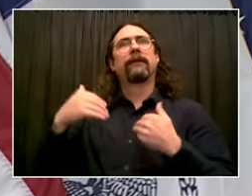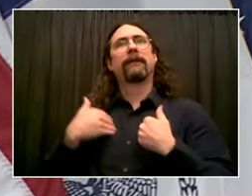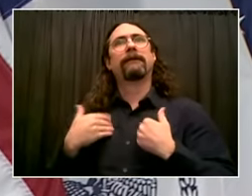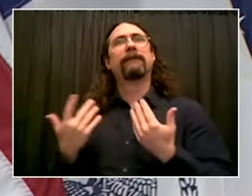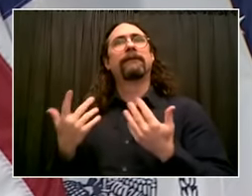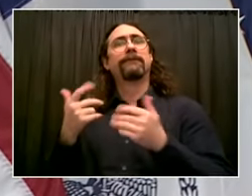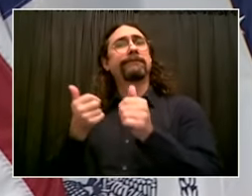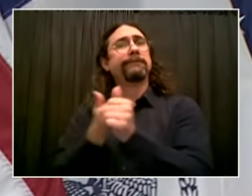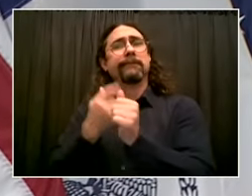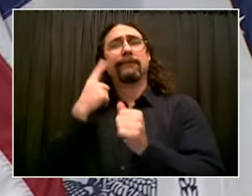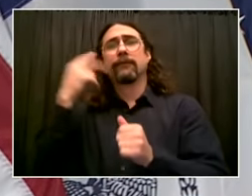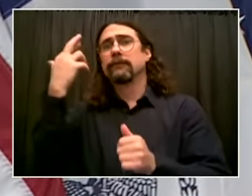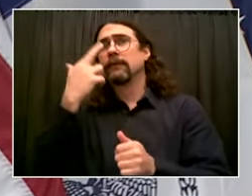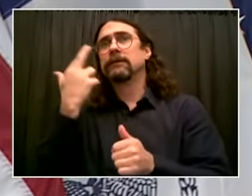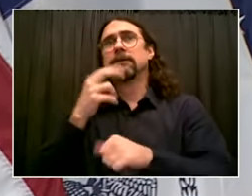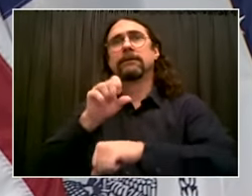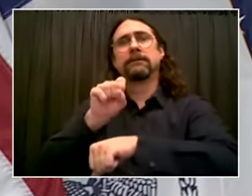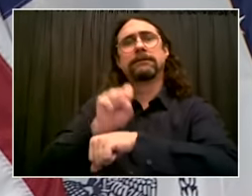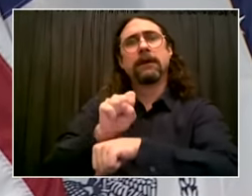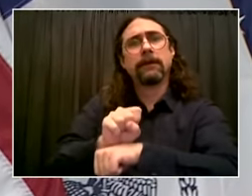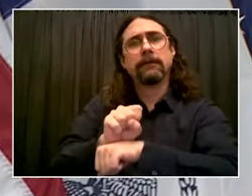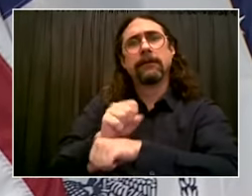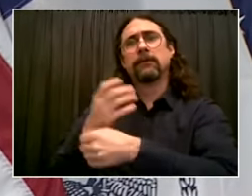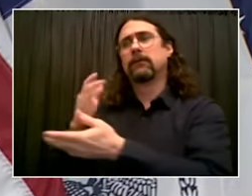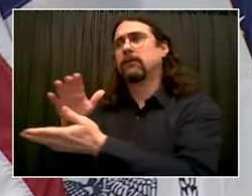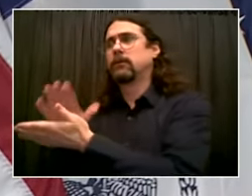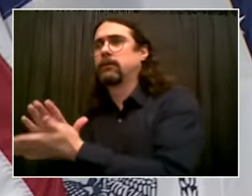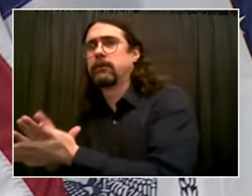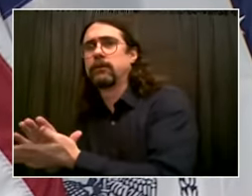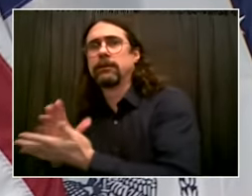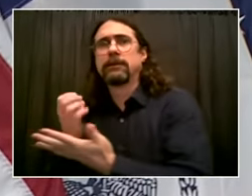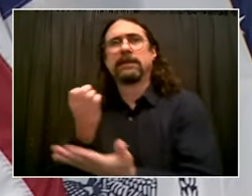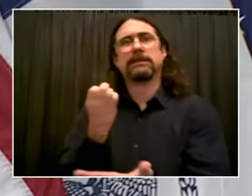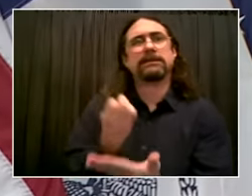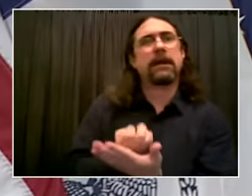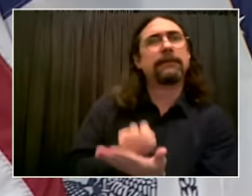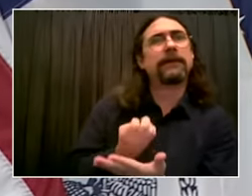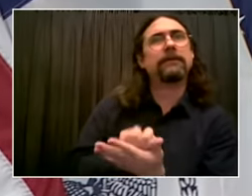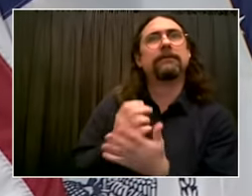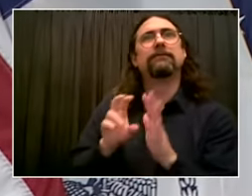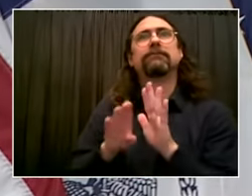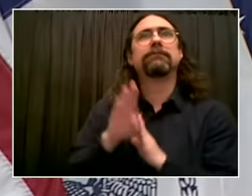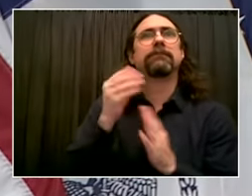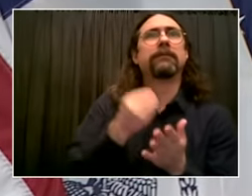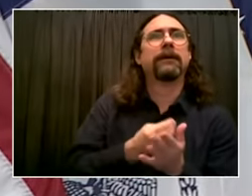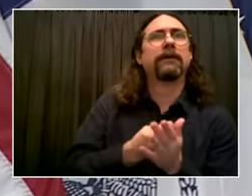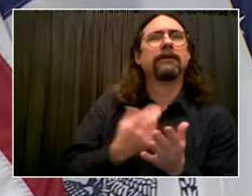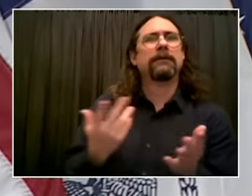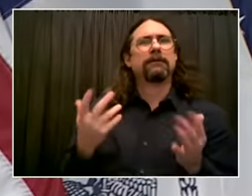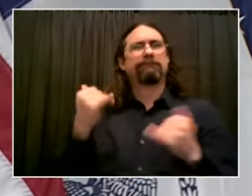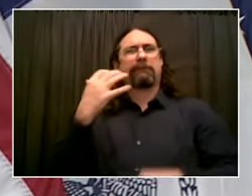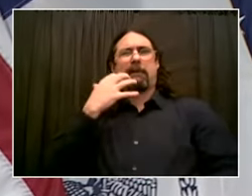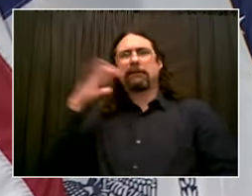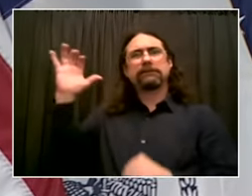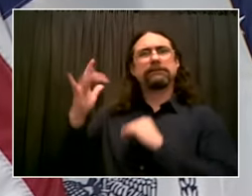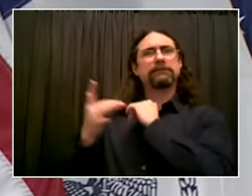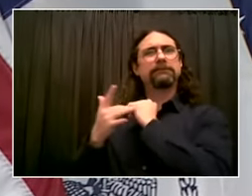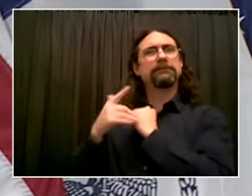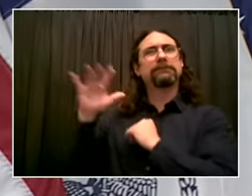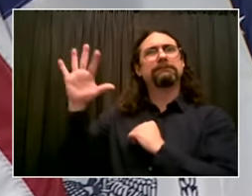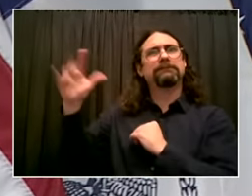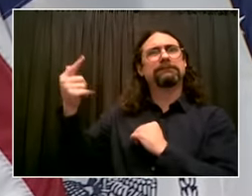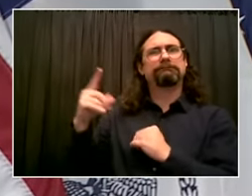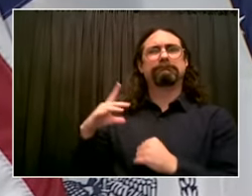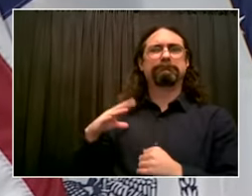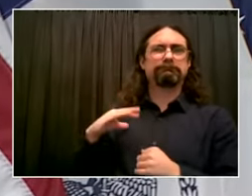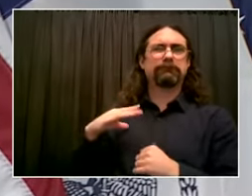in the world. We have to have the latest technology to be competitive to bring back our economy strong. So today is about recovery and